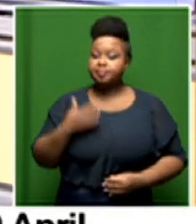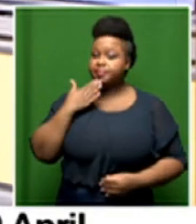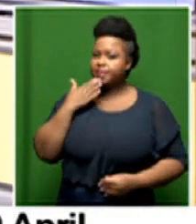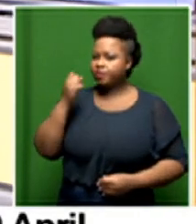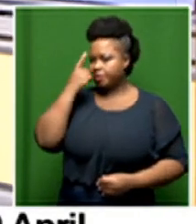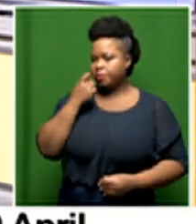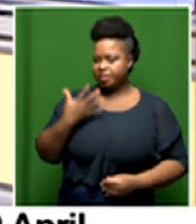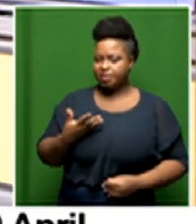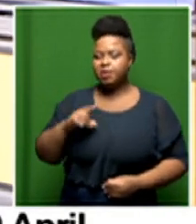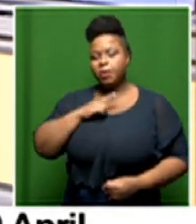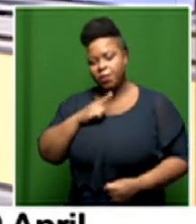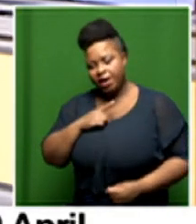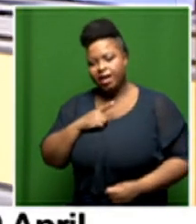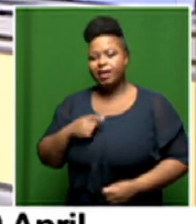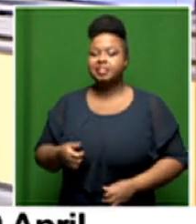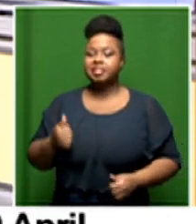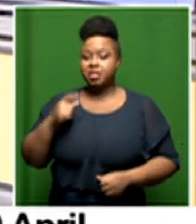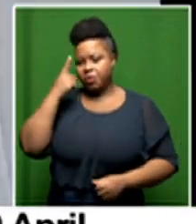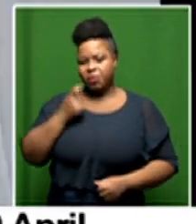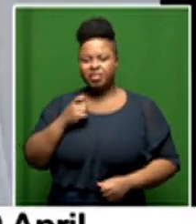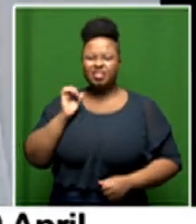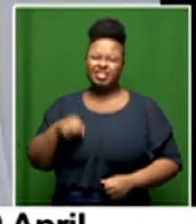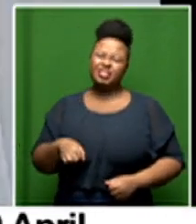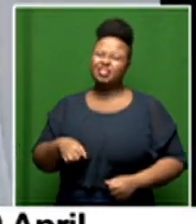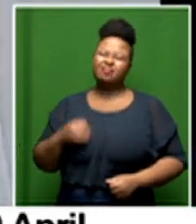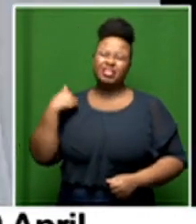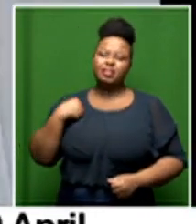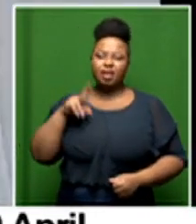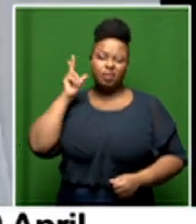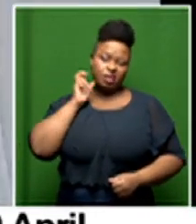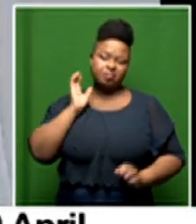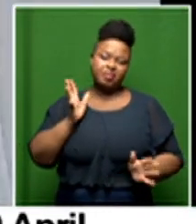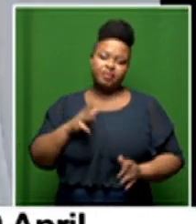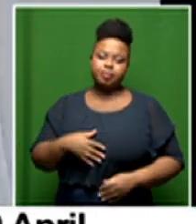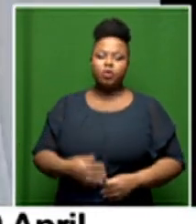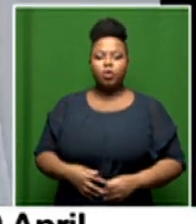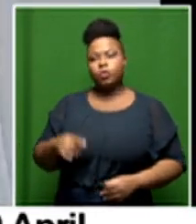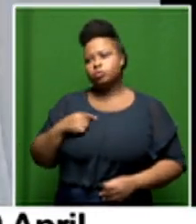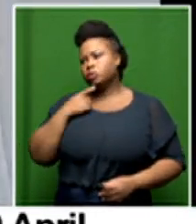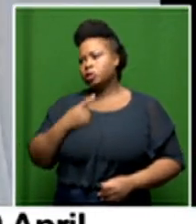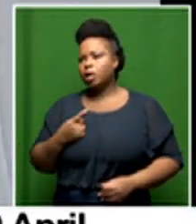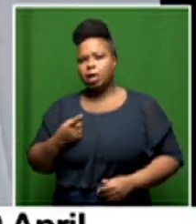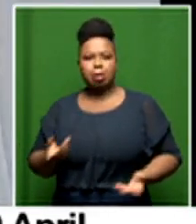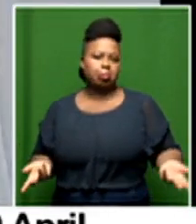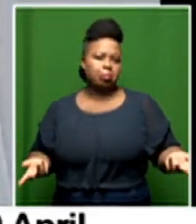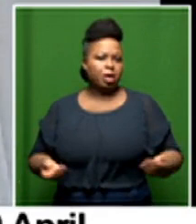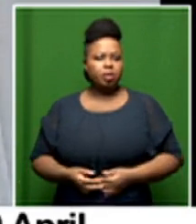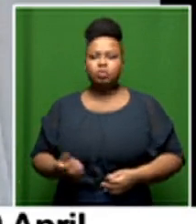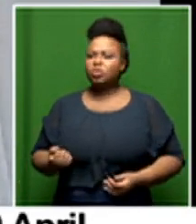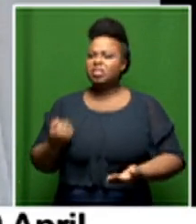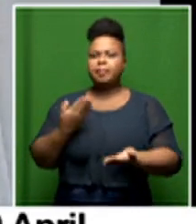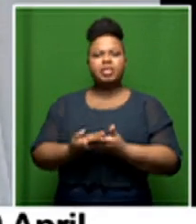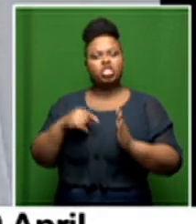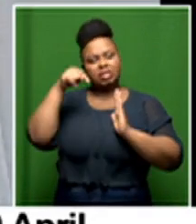very much for that question because um it's a question that has come up this week about you know what should what should be what should the